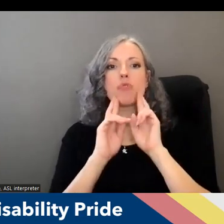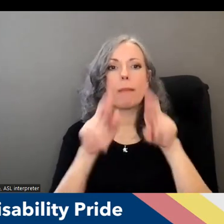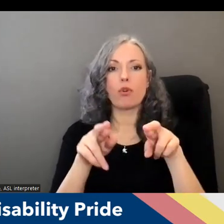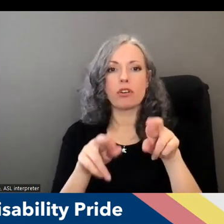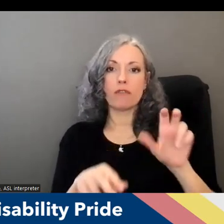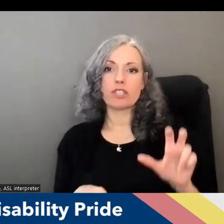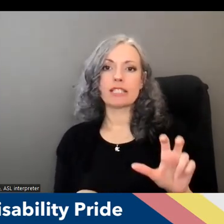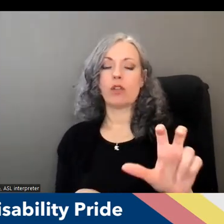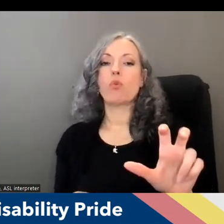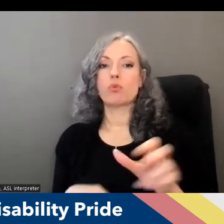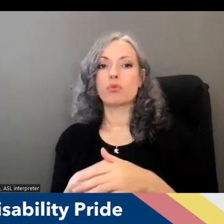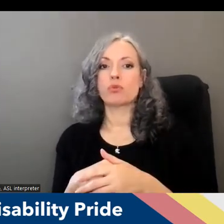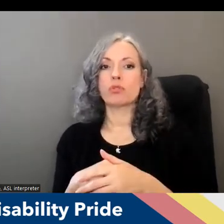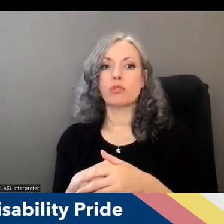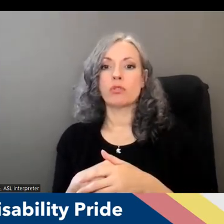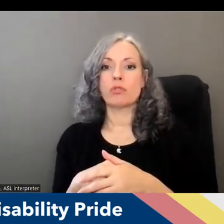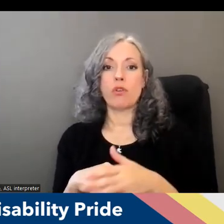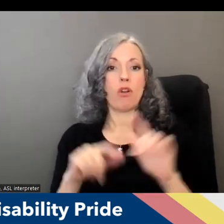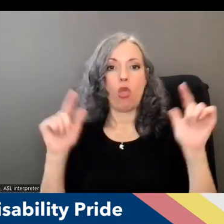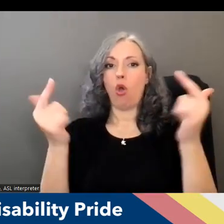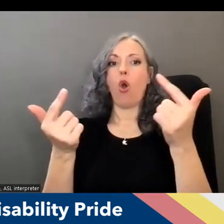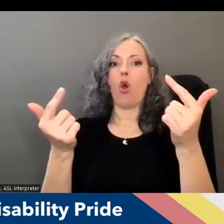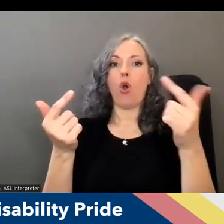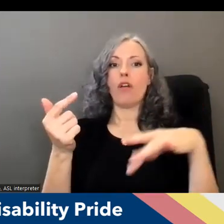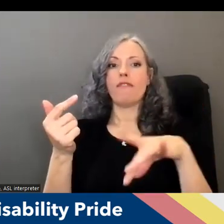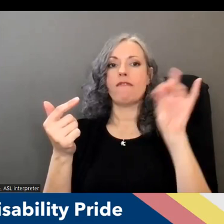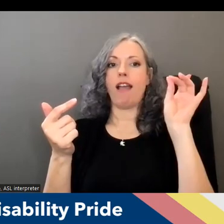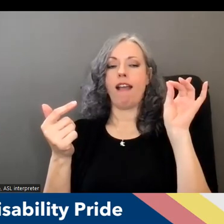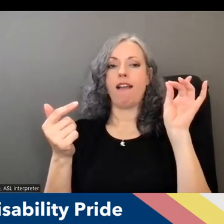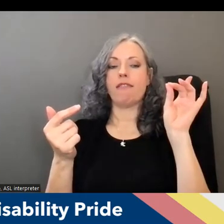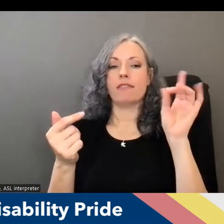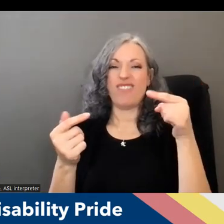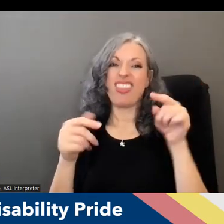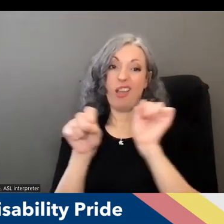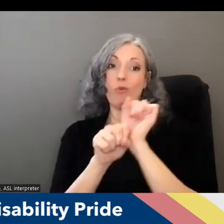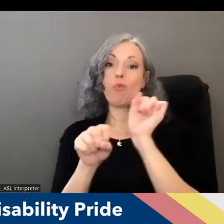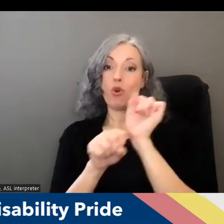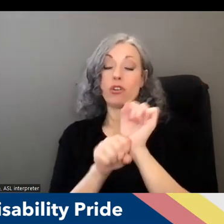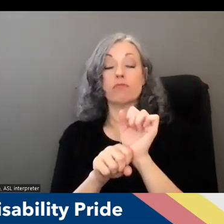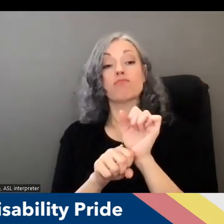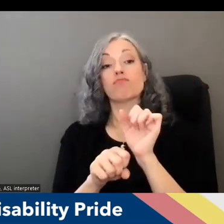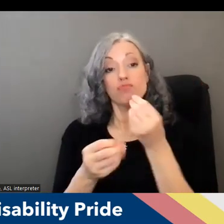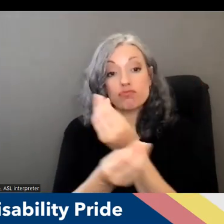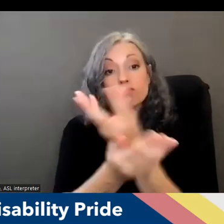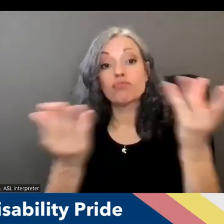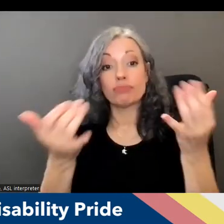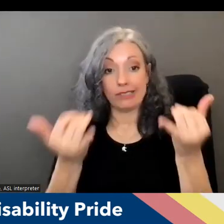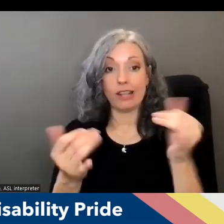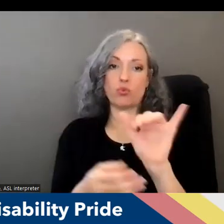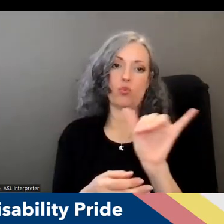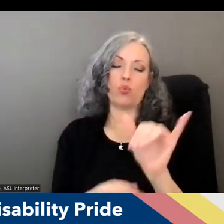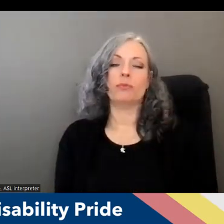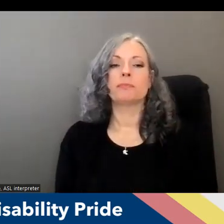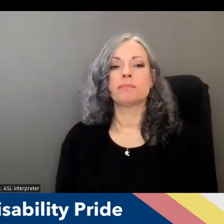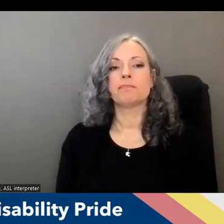um on all of the findings of that hubs and spokes work and that is informing us today as well next